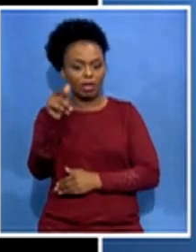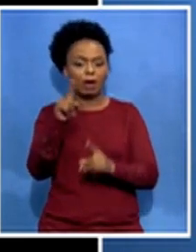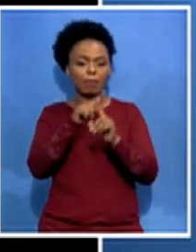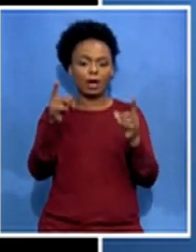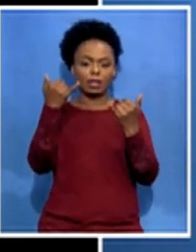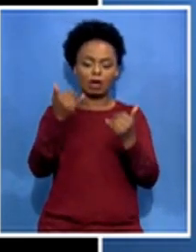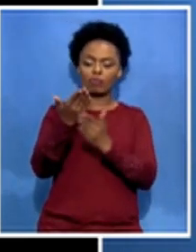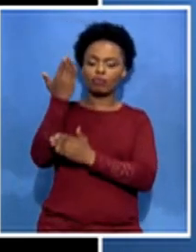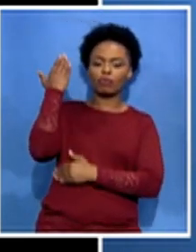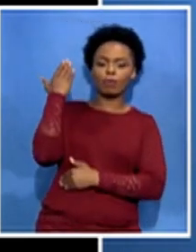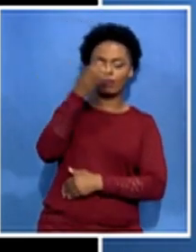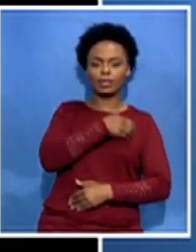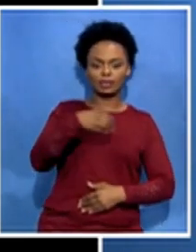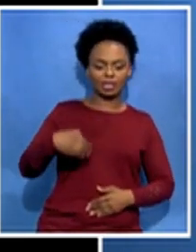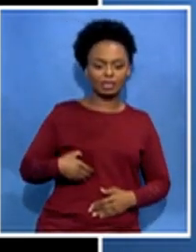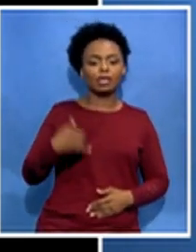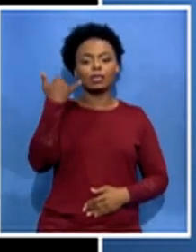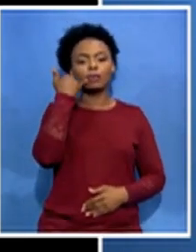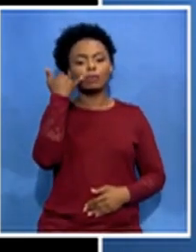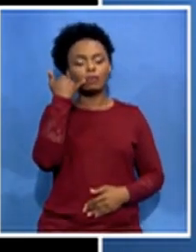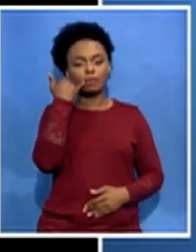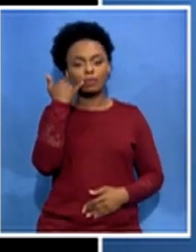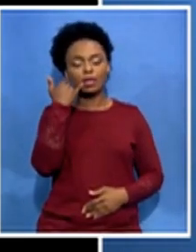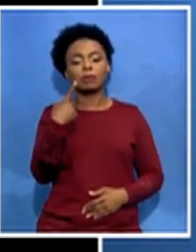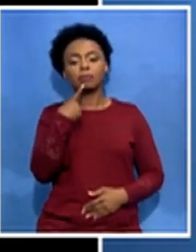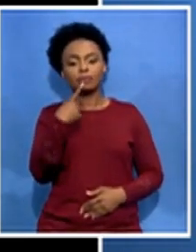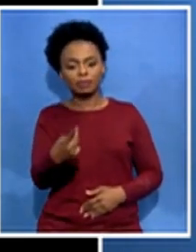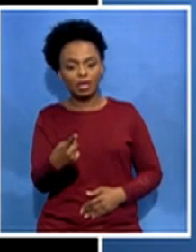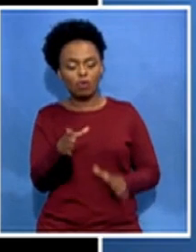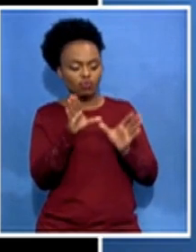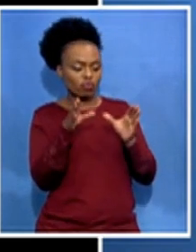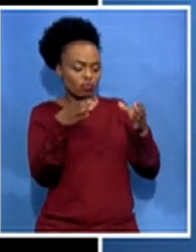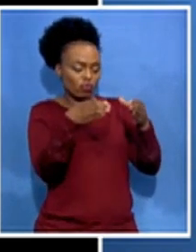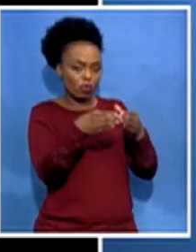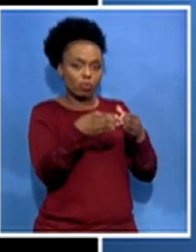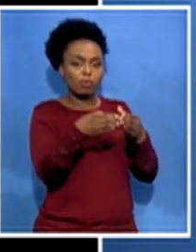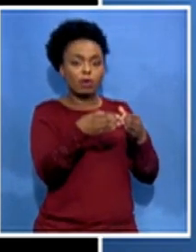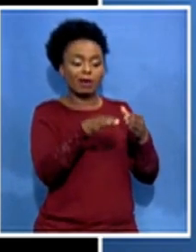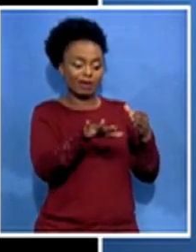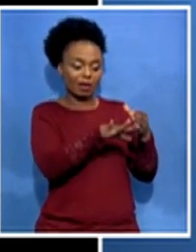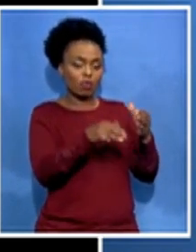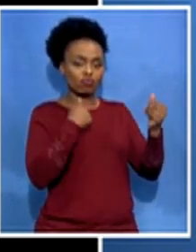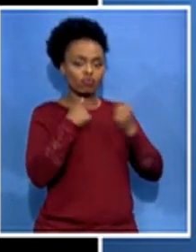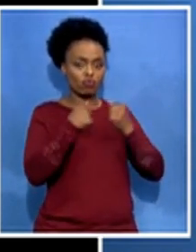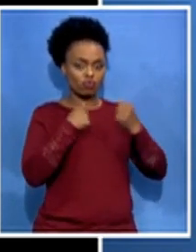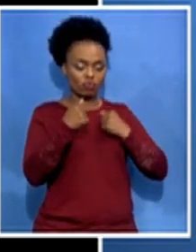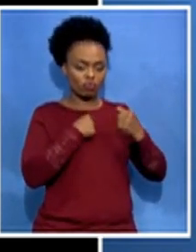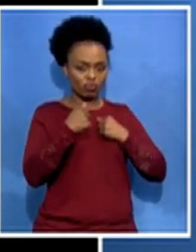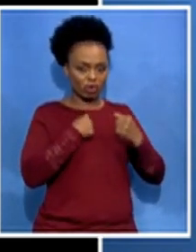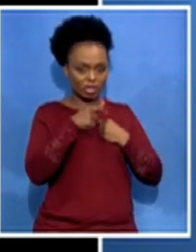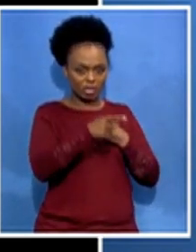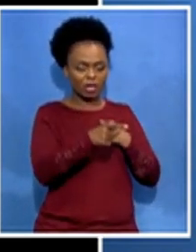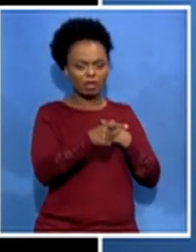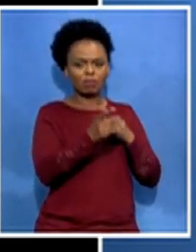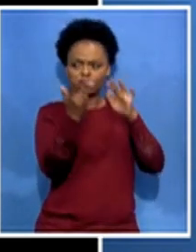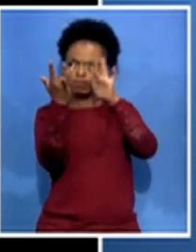biggie that the group in rwanda did get in touch with the anc then to